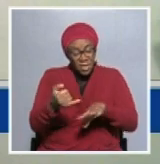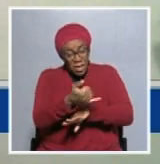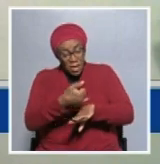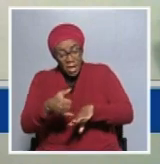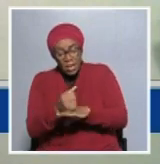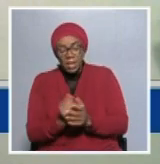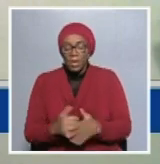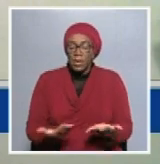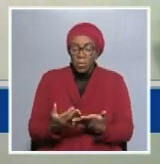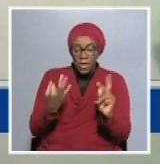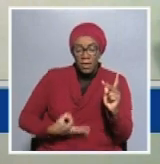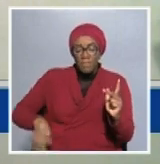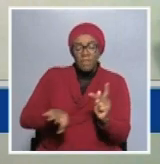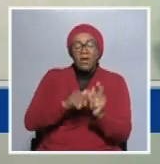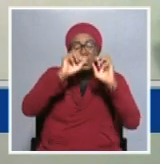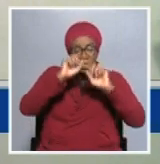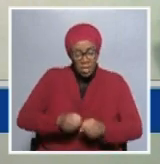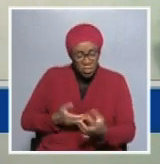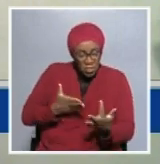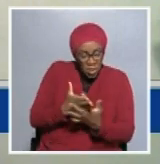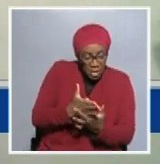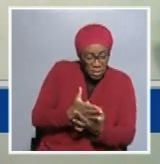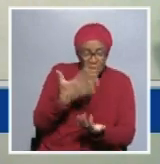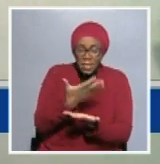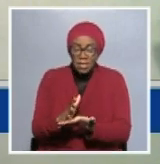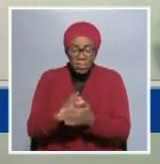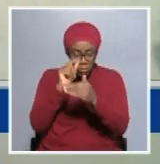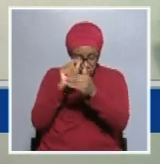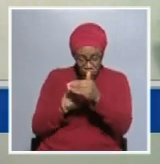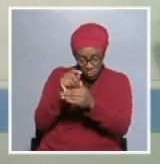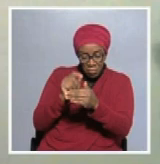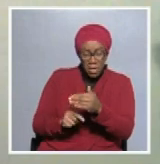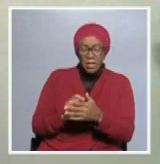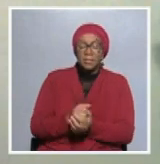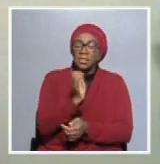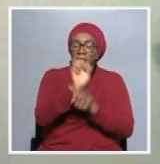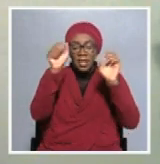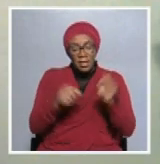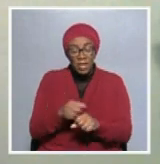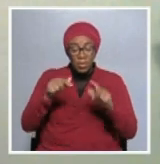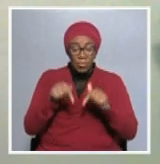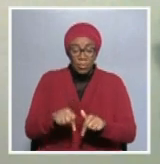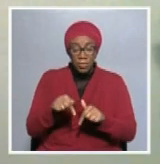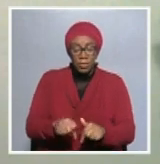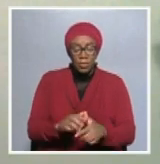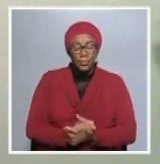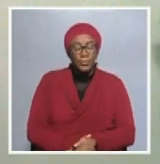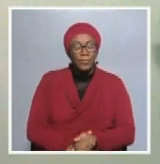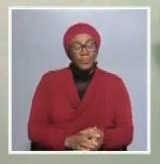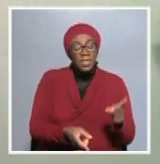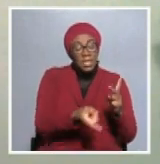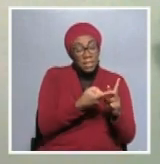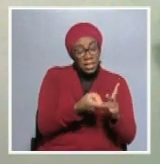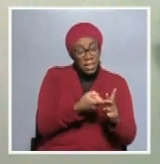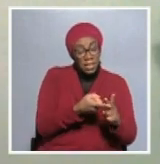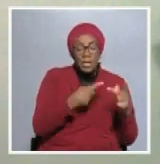to access some of the luxury markets which they cannot access right now. And we understand the stress. That's number one. Number two, we also